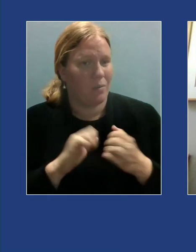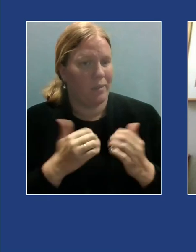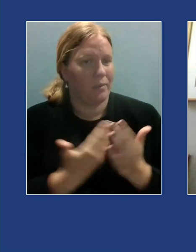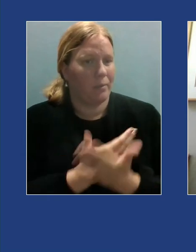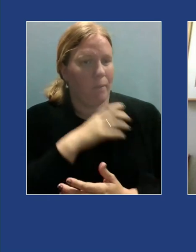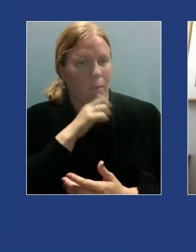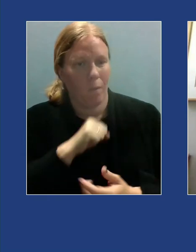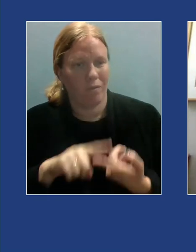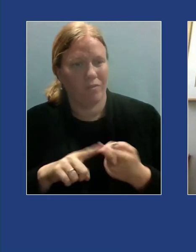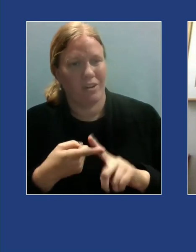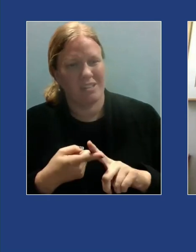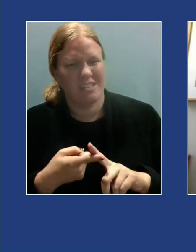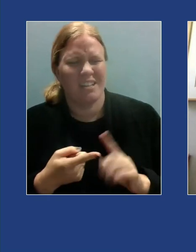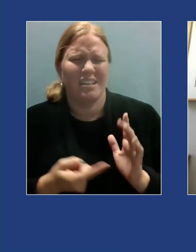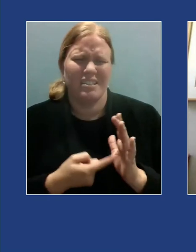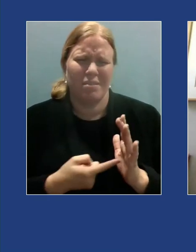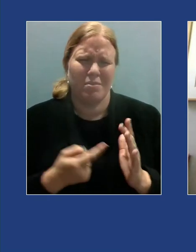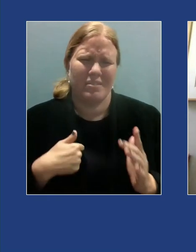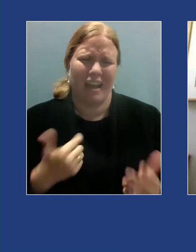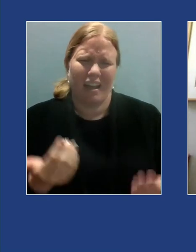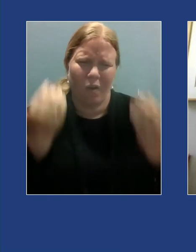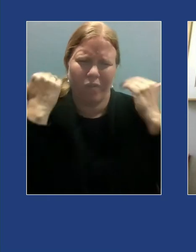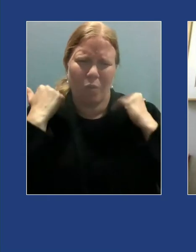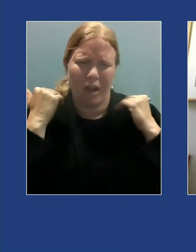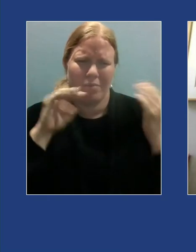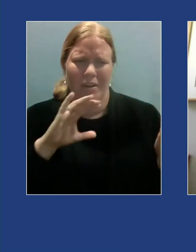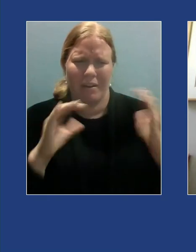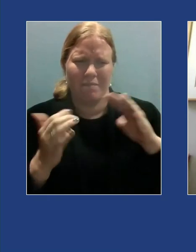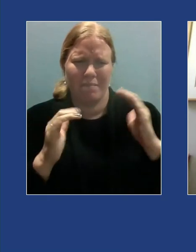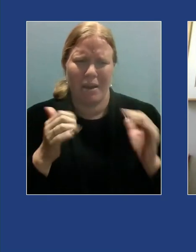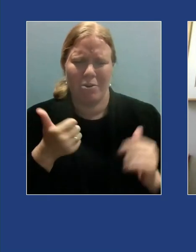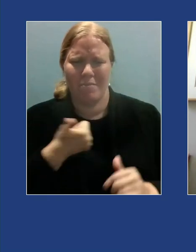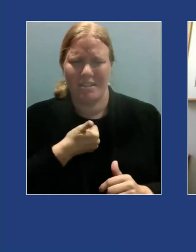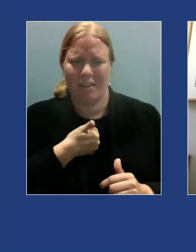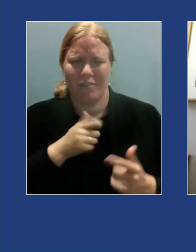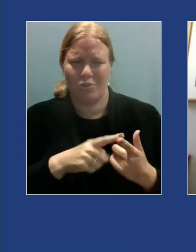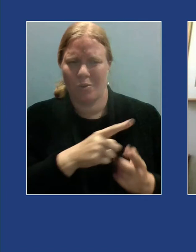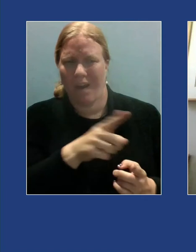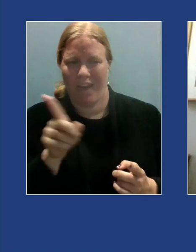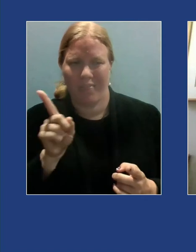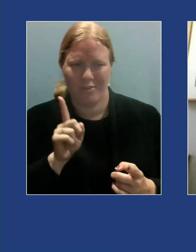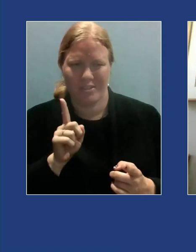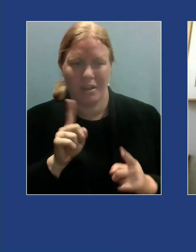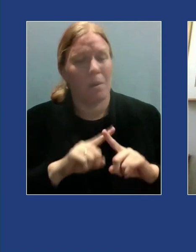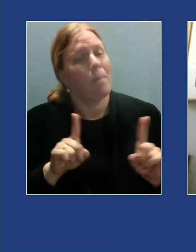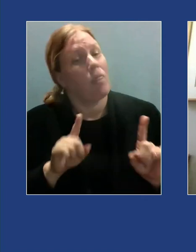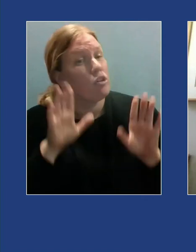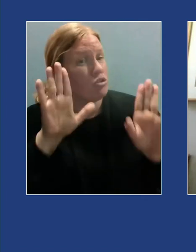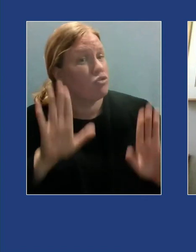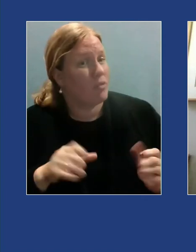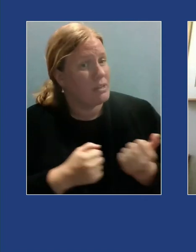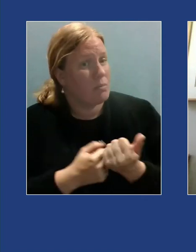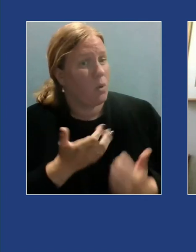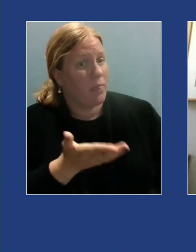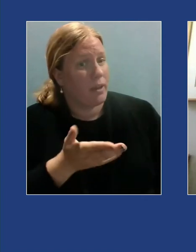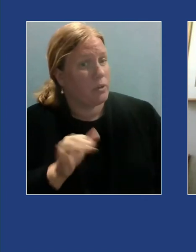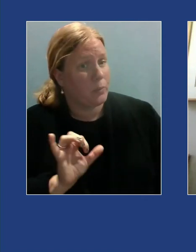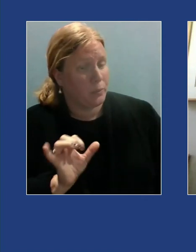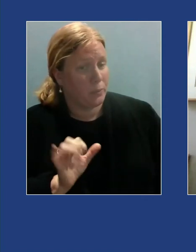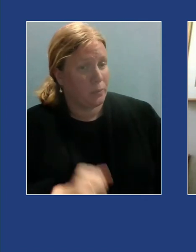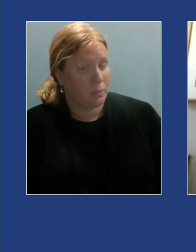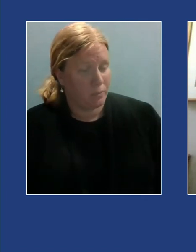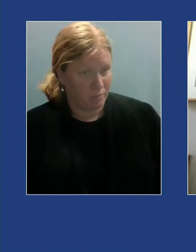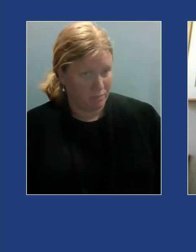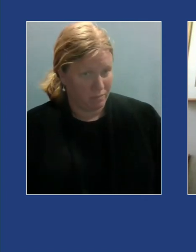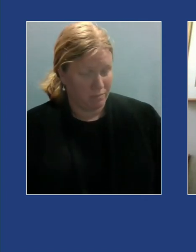by all the content on there and compare myself to others but there's a lot of great support on there too and I started following a number of BPD